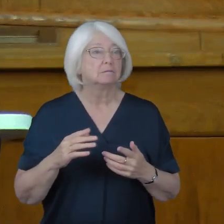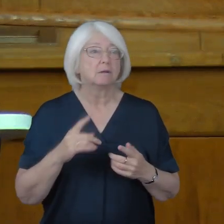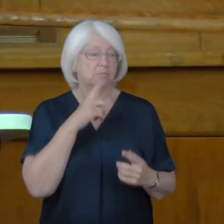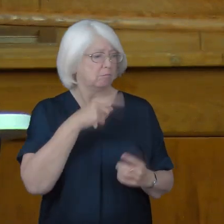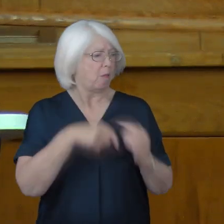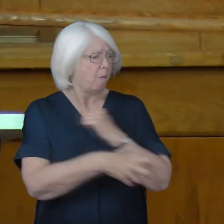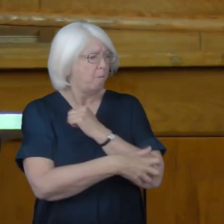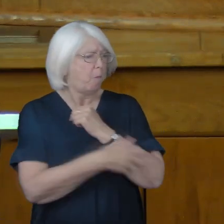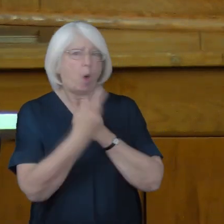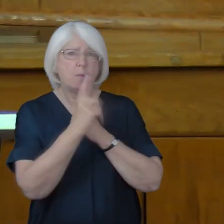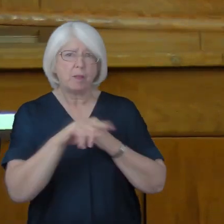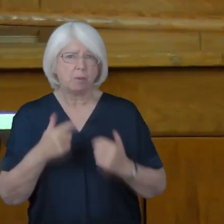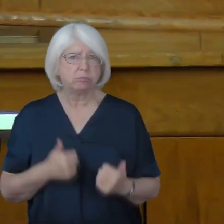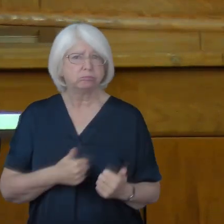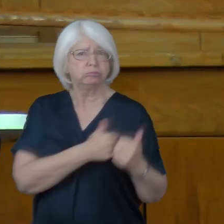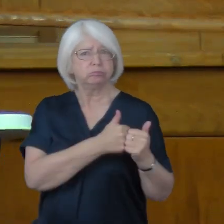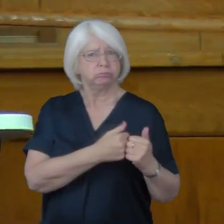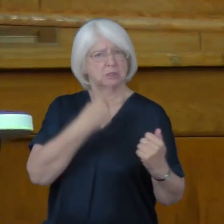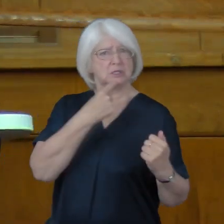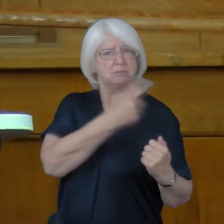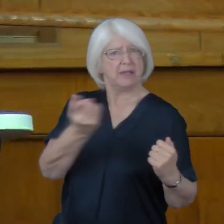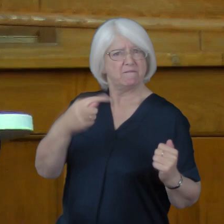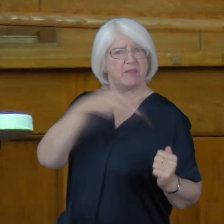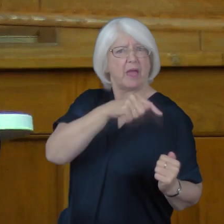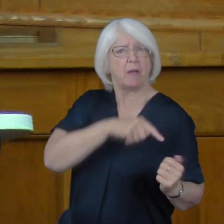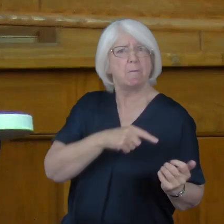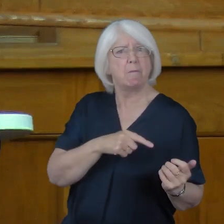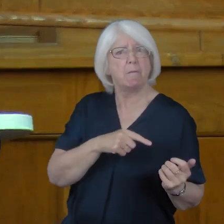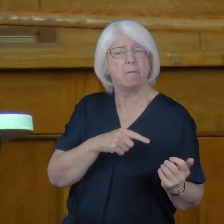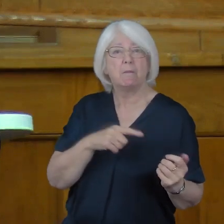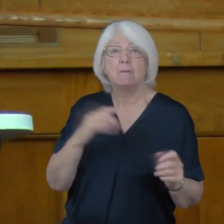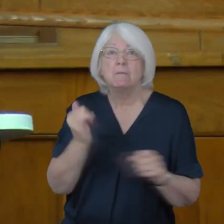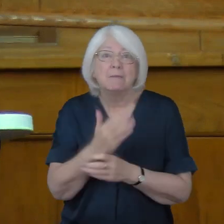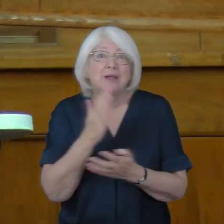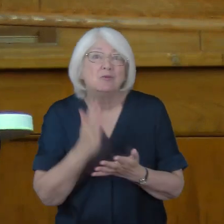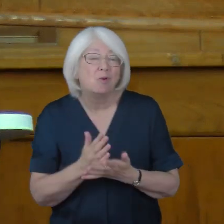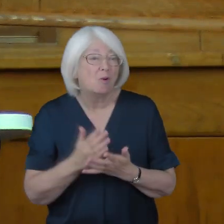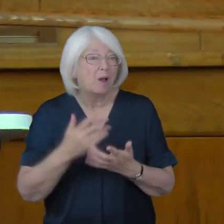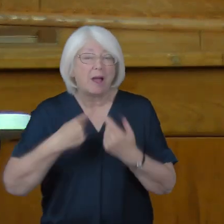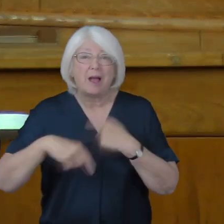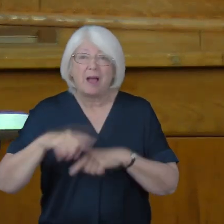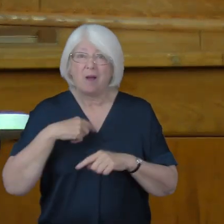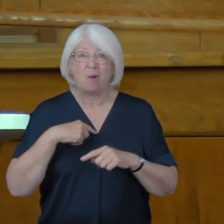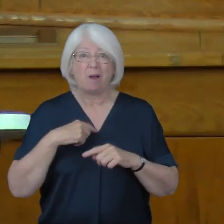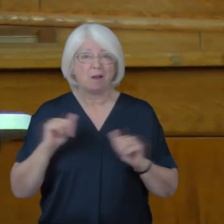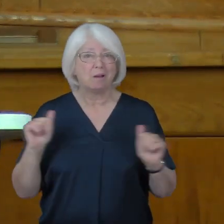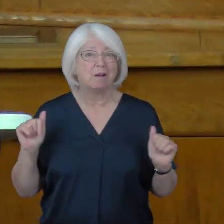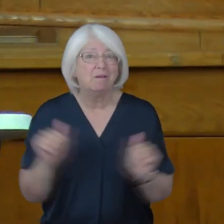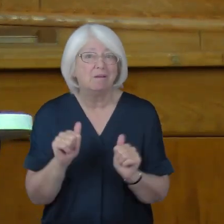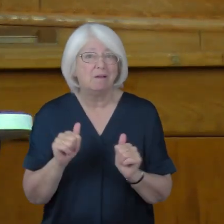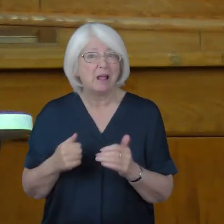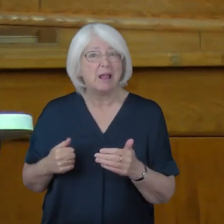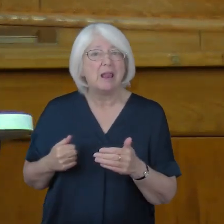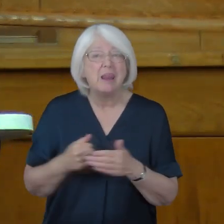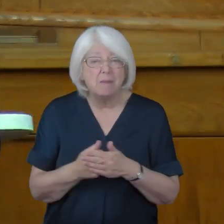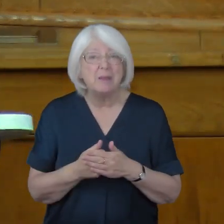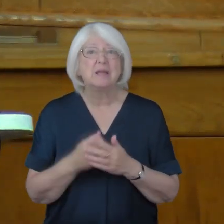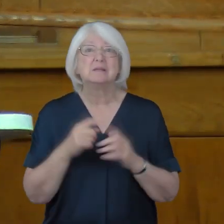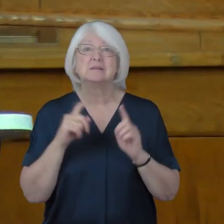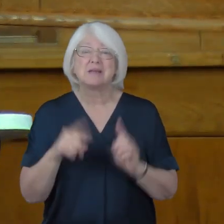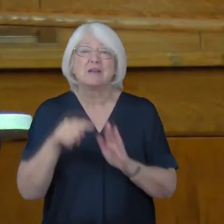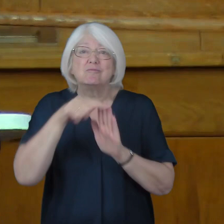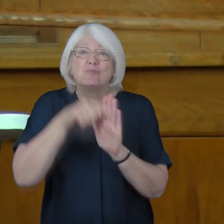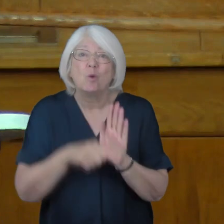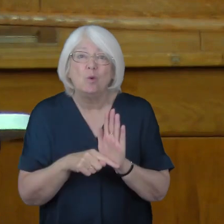making sure that the restrictions we live by are administered fairly and work for the common